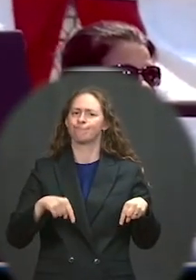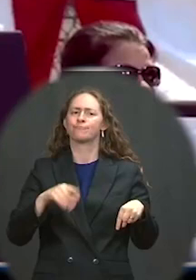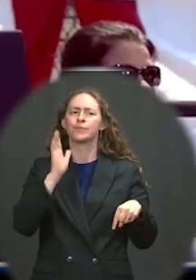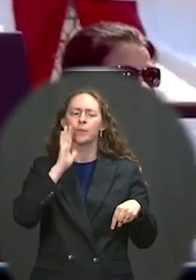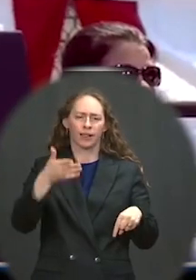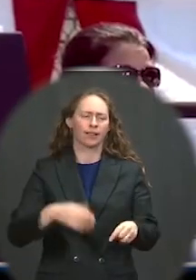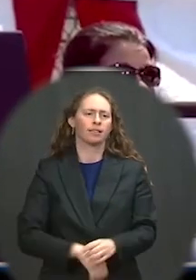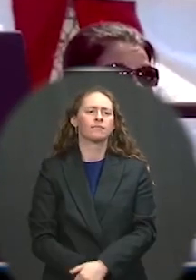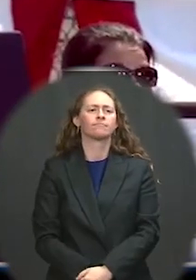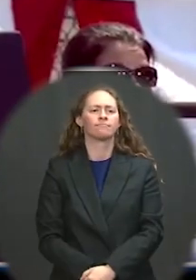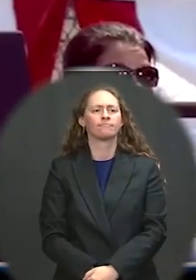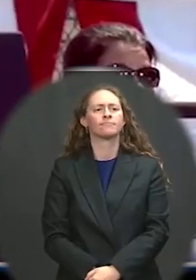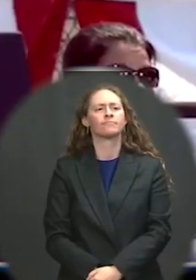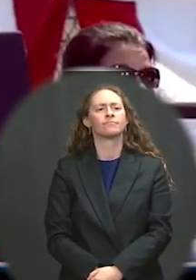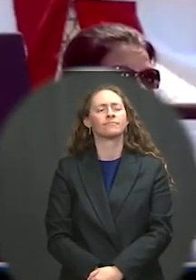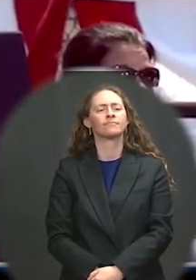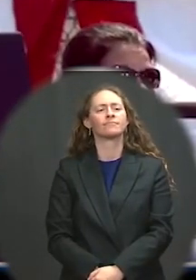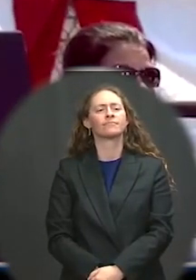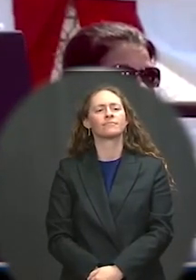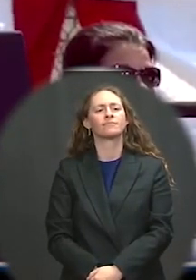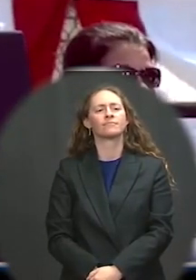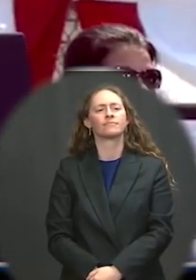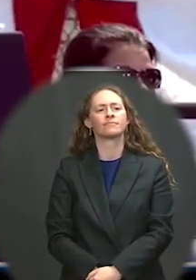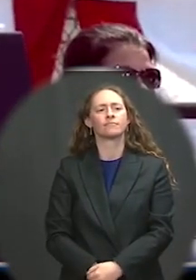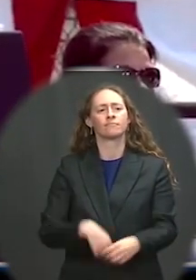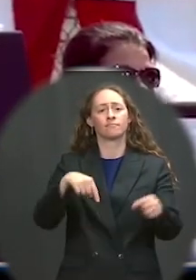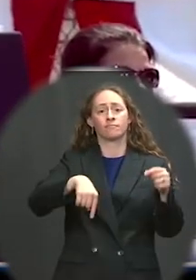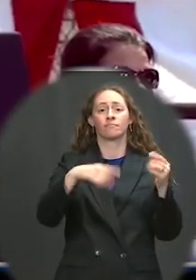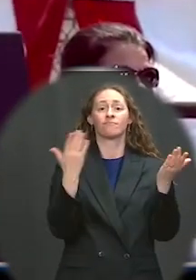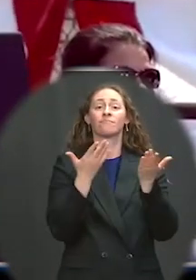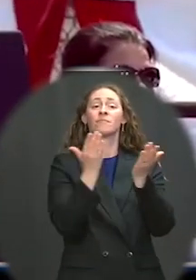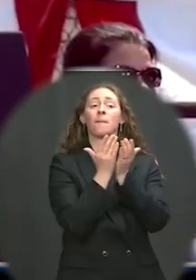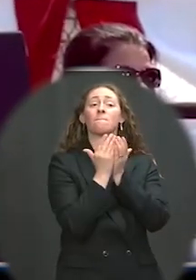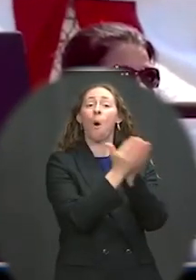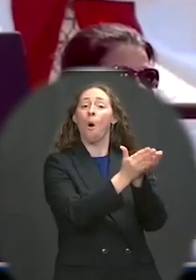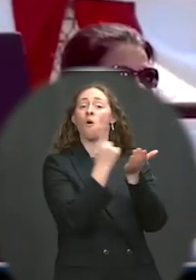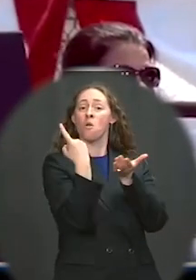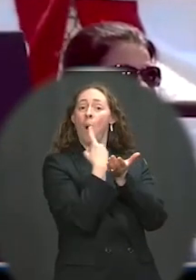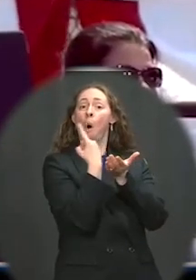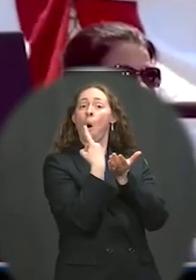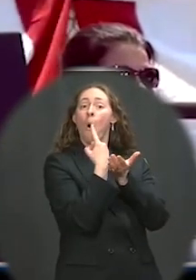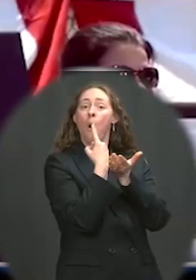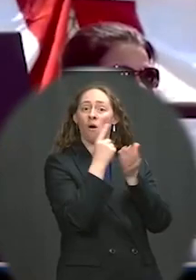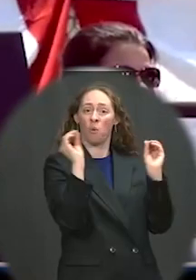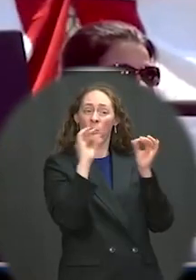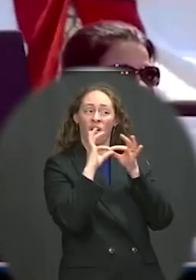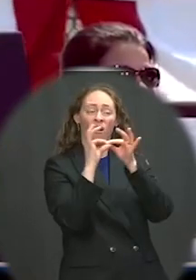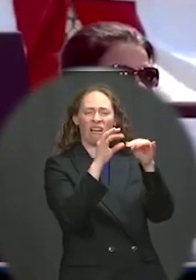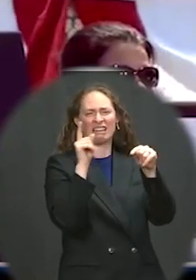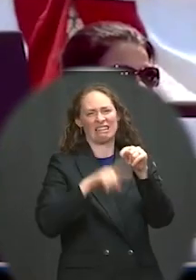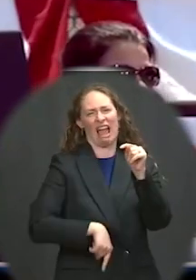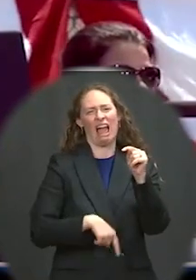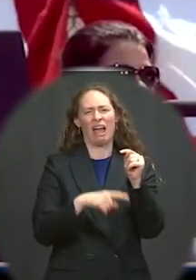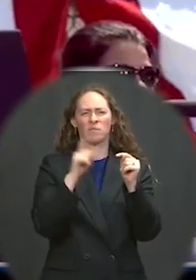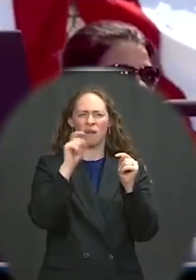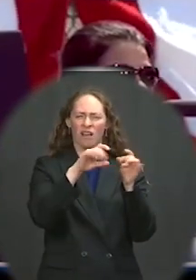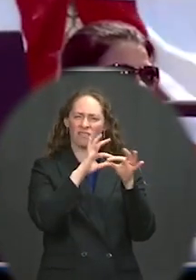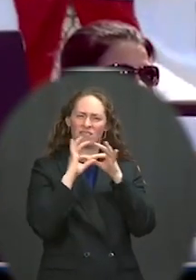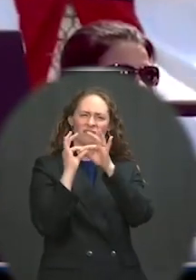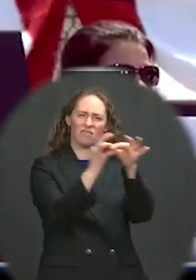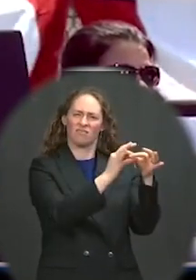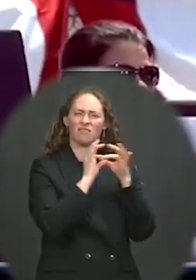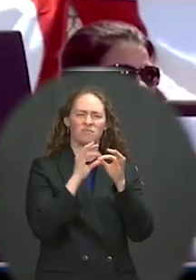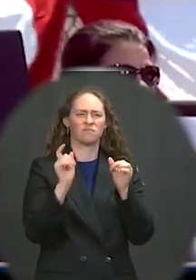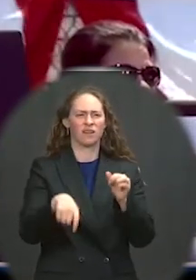Eagle without working together. It's not possible. So the pandemic didn't change that, but it made it more